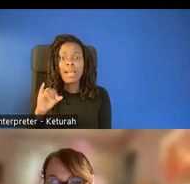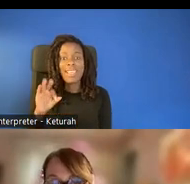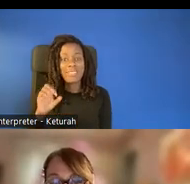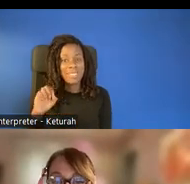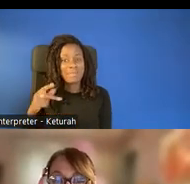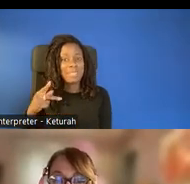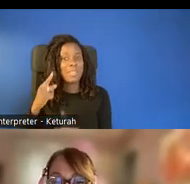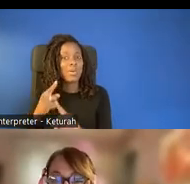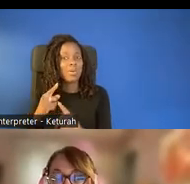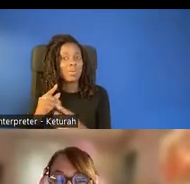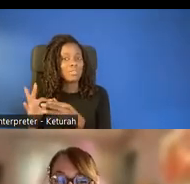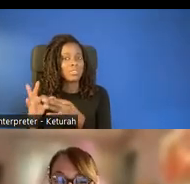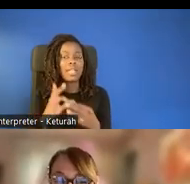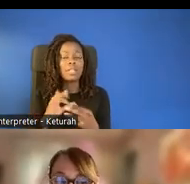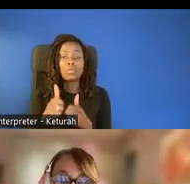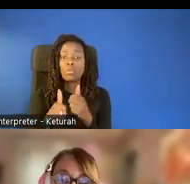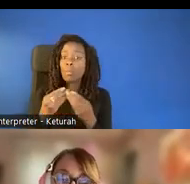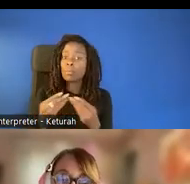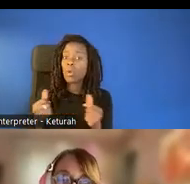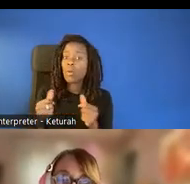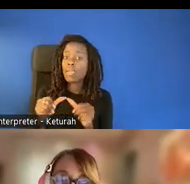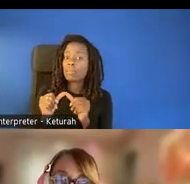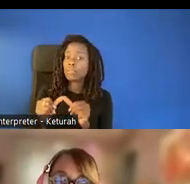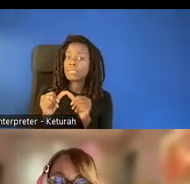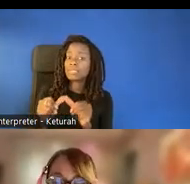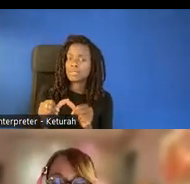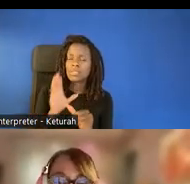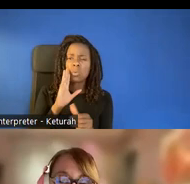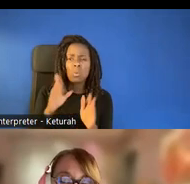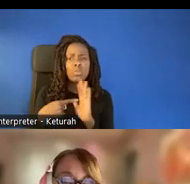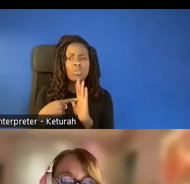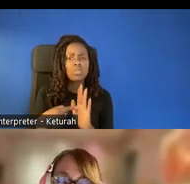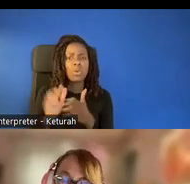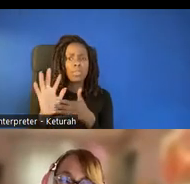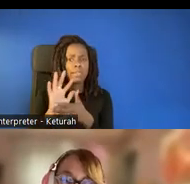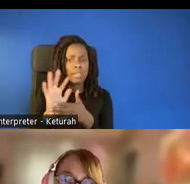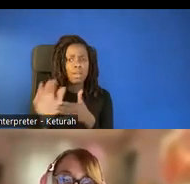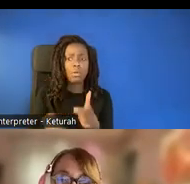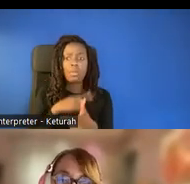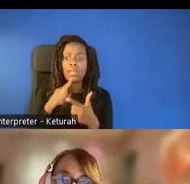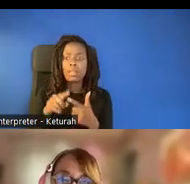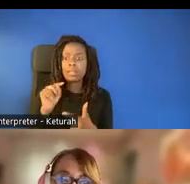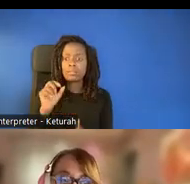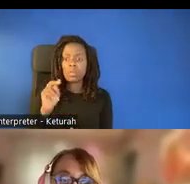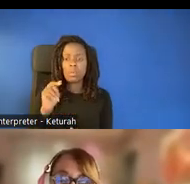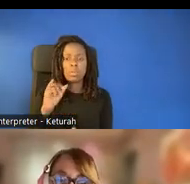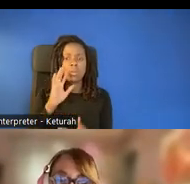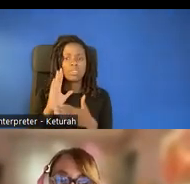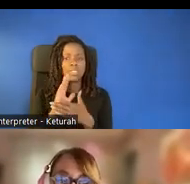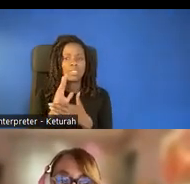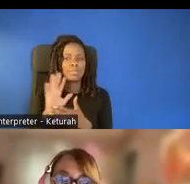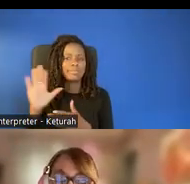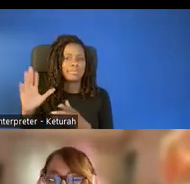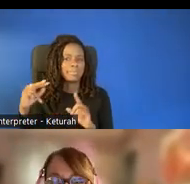related to thinking about problem solving and persistence. And so we're going to share this video, and then Tony is going to share a little bit more from her